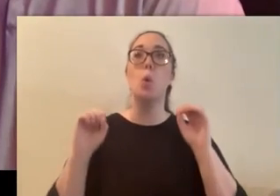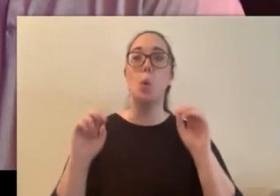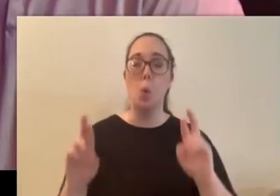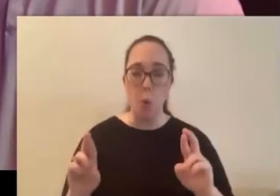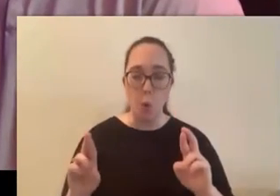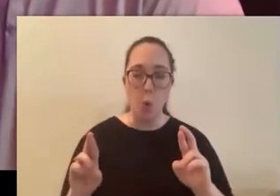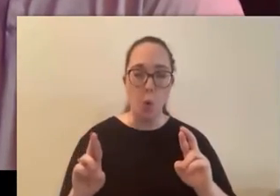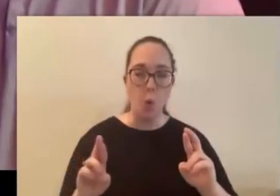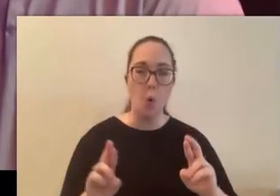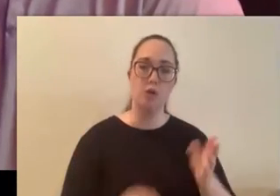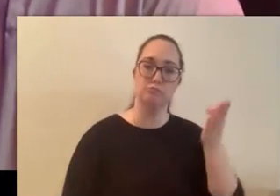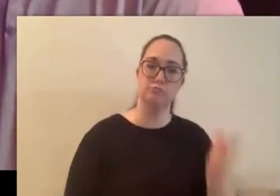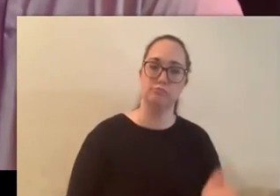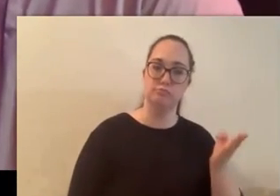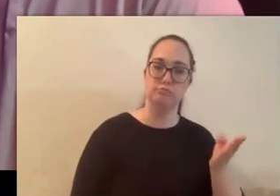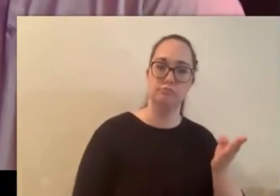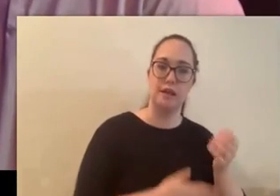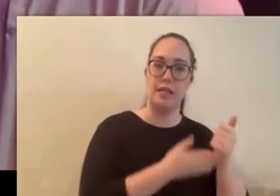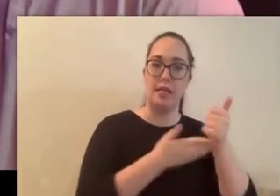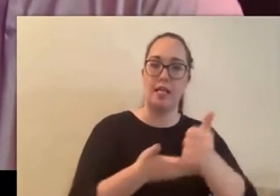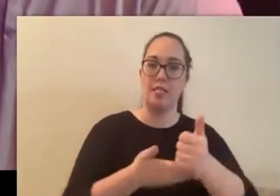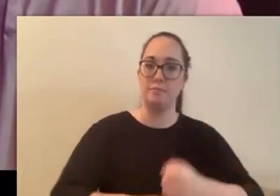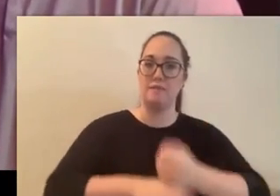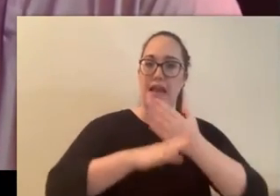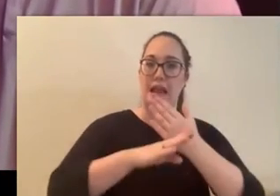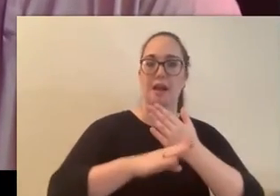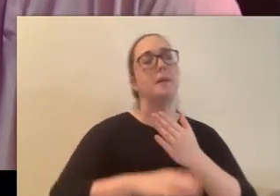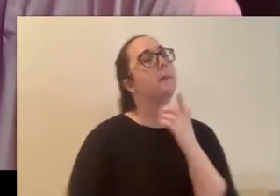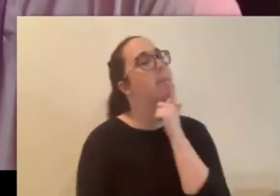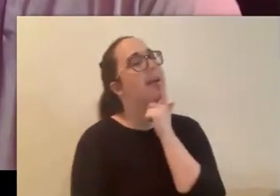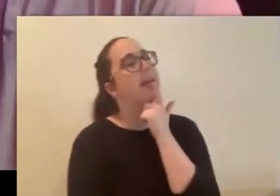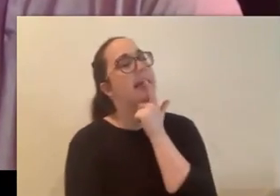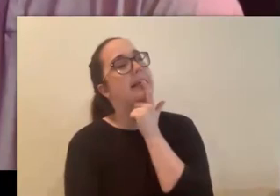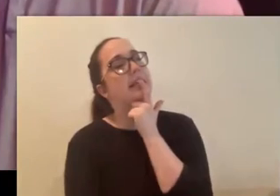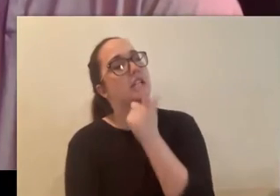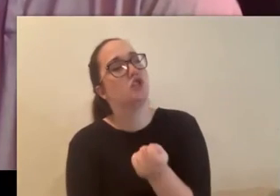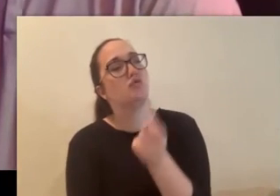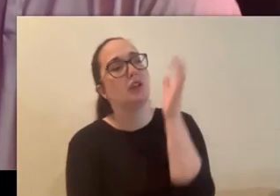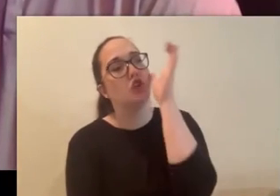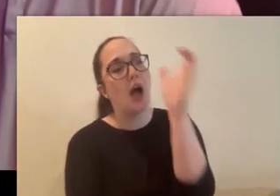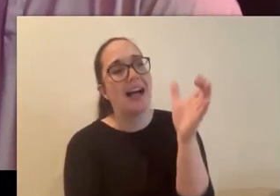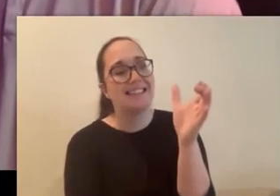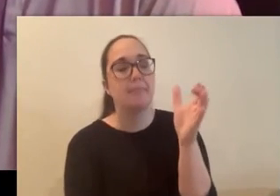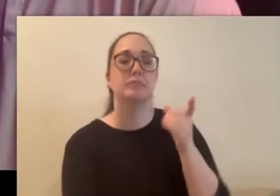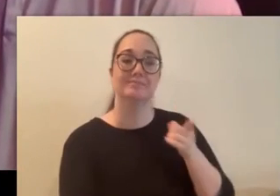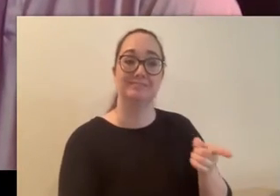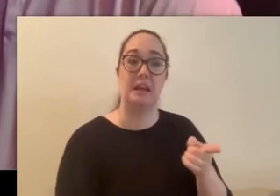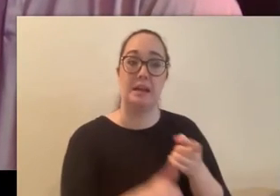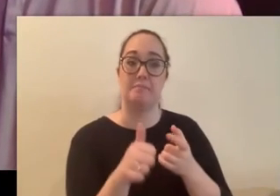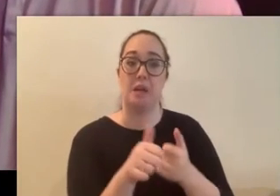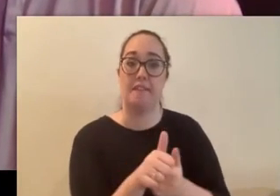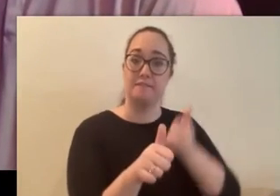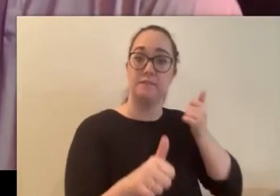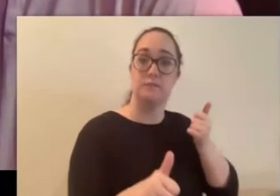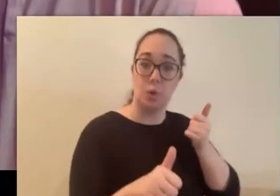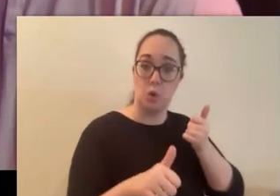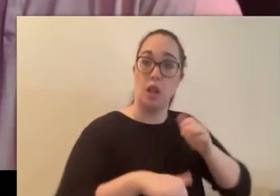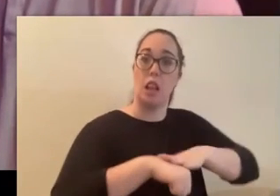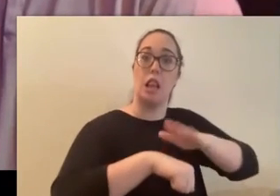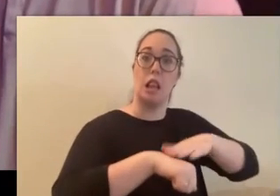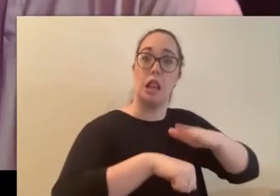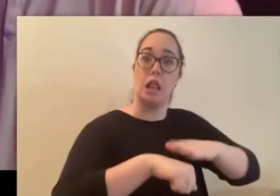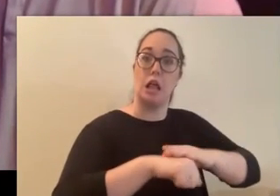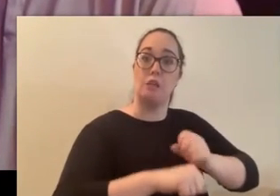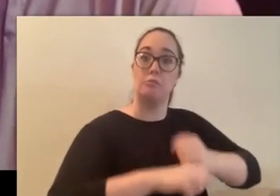help prevent it like i know i know just in concept yeah obviously i don't think she's there to prevent it she's more so there to like